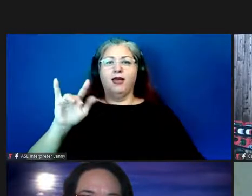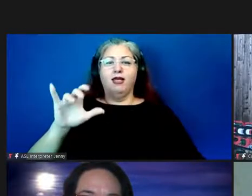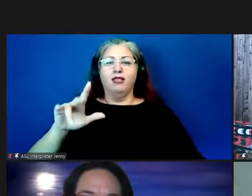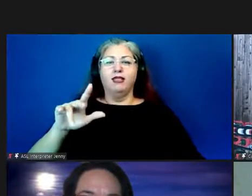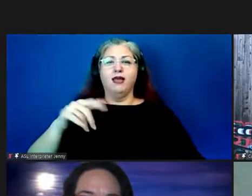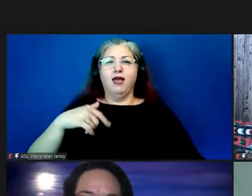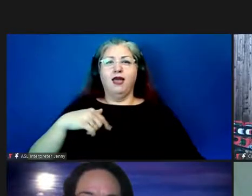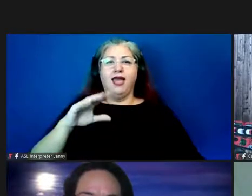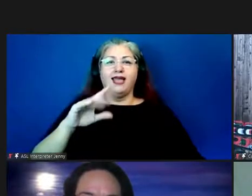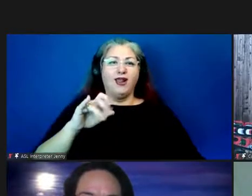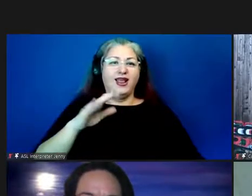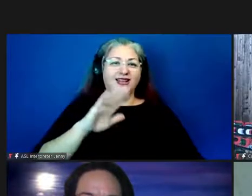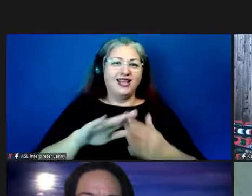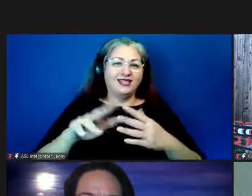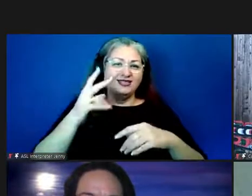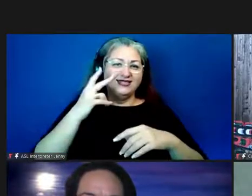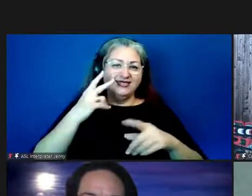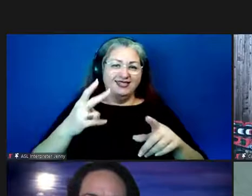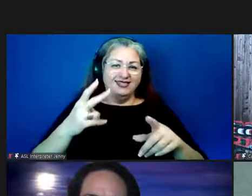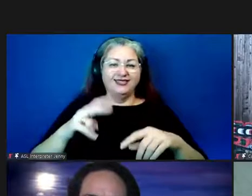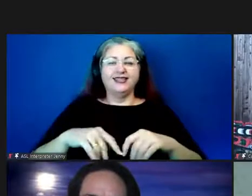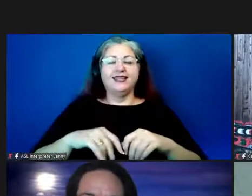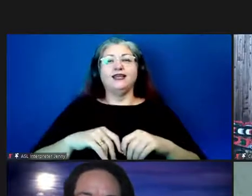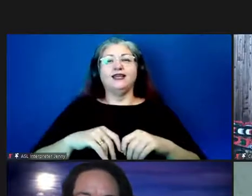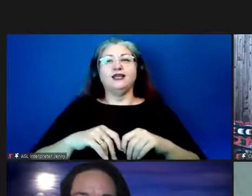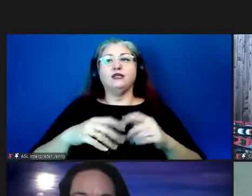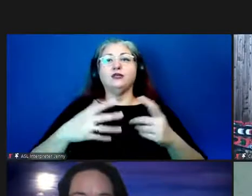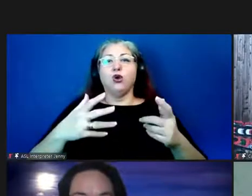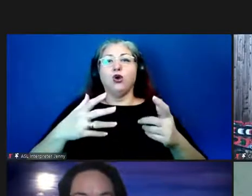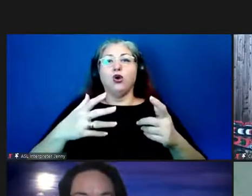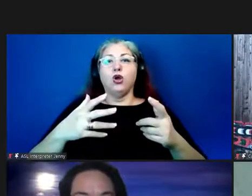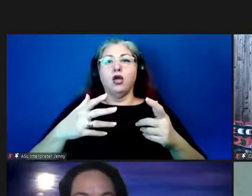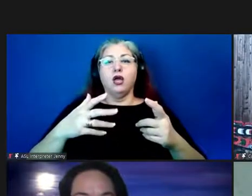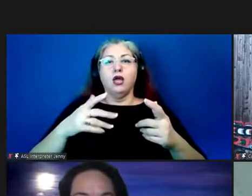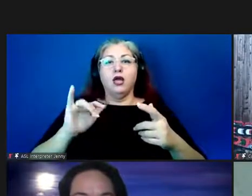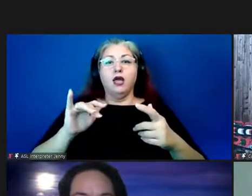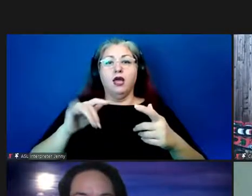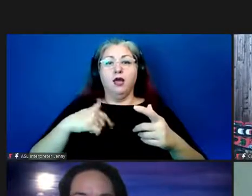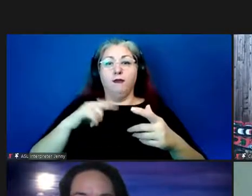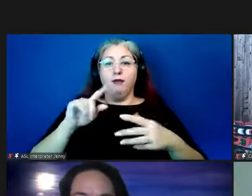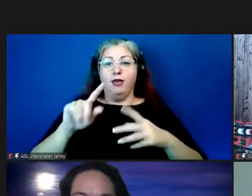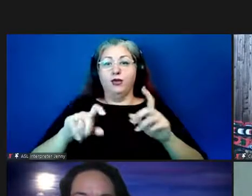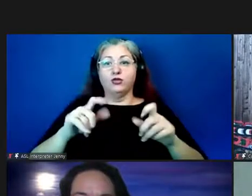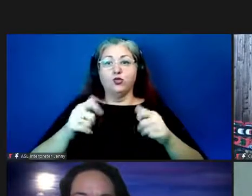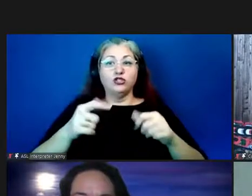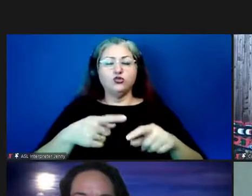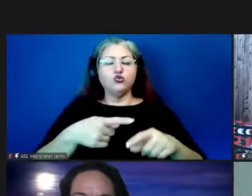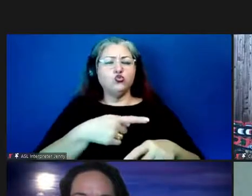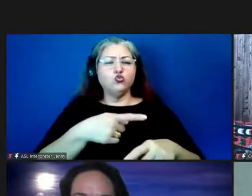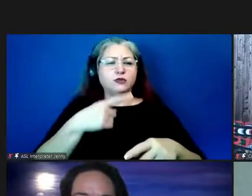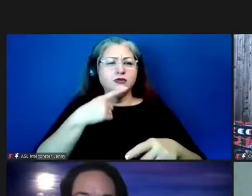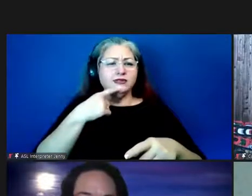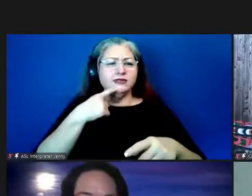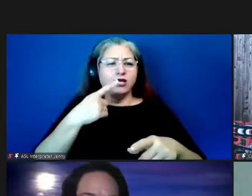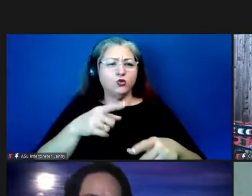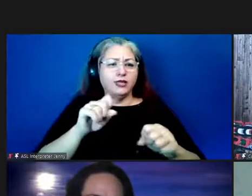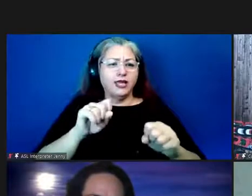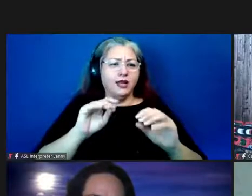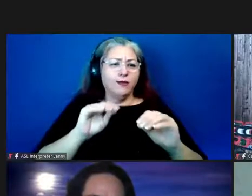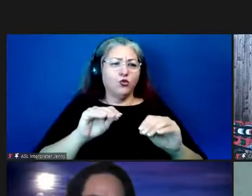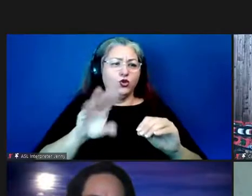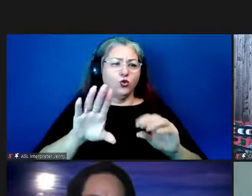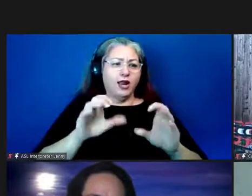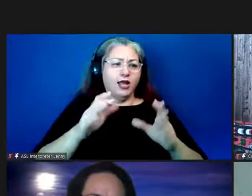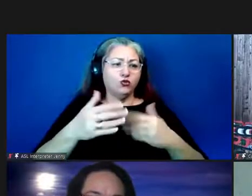can i good to see you so uh which questions oh like you were saying like can you put this in the